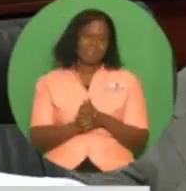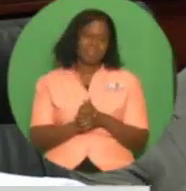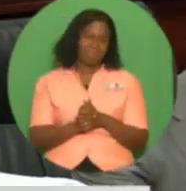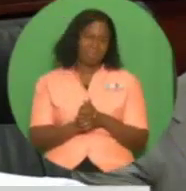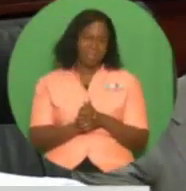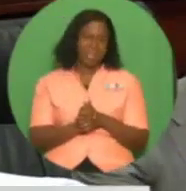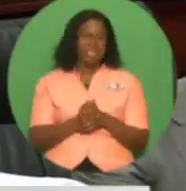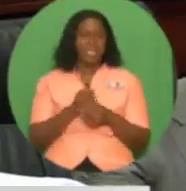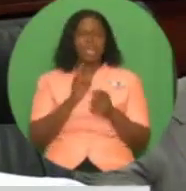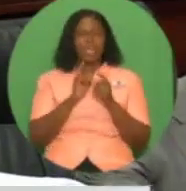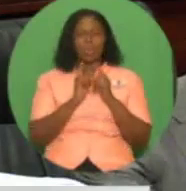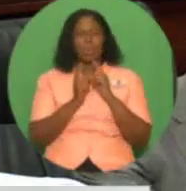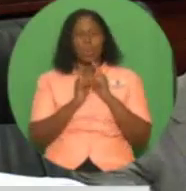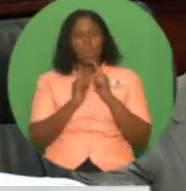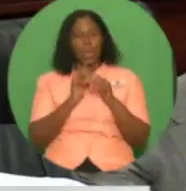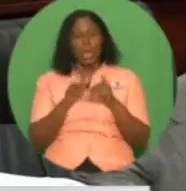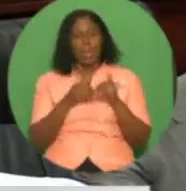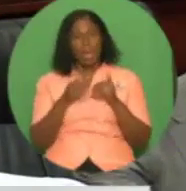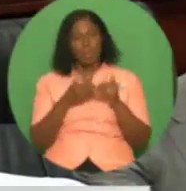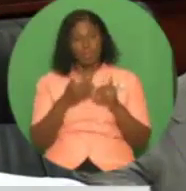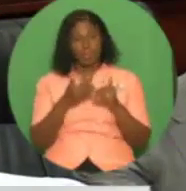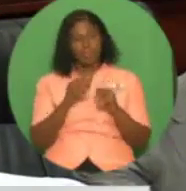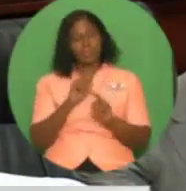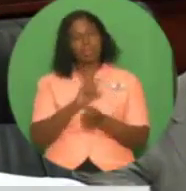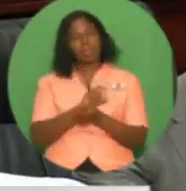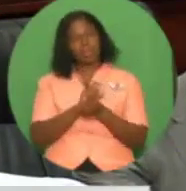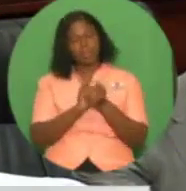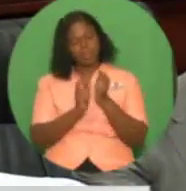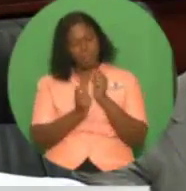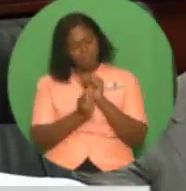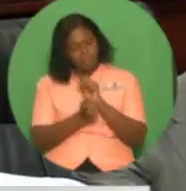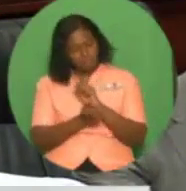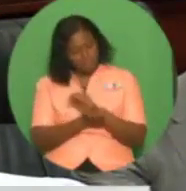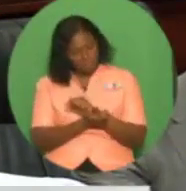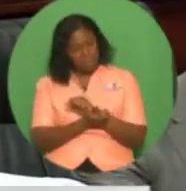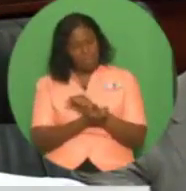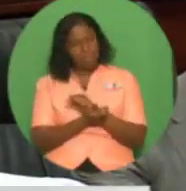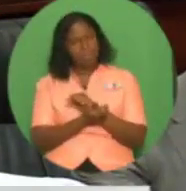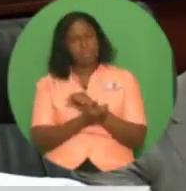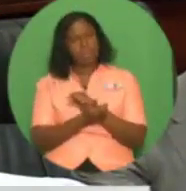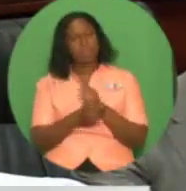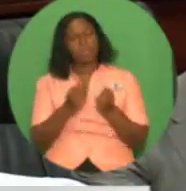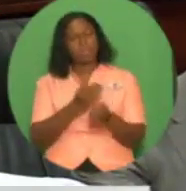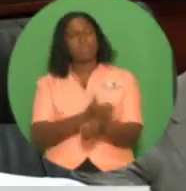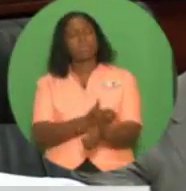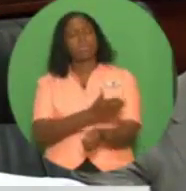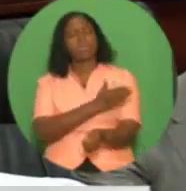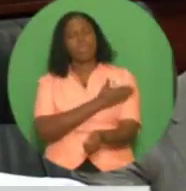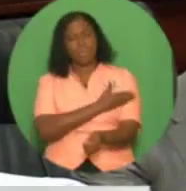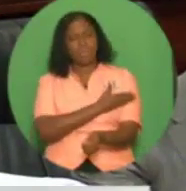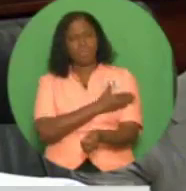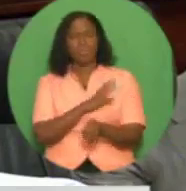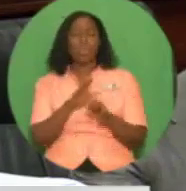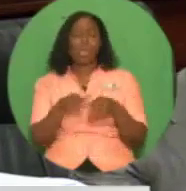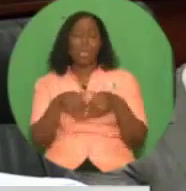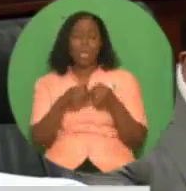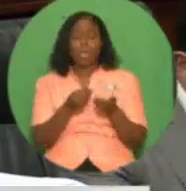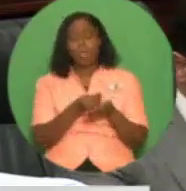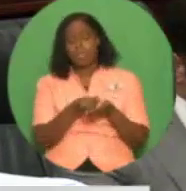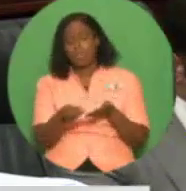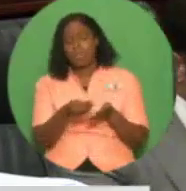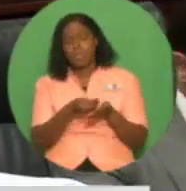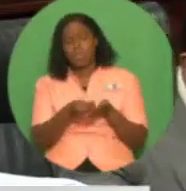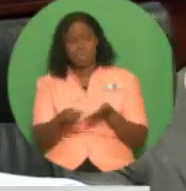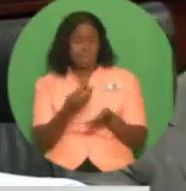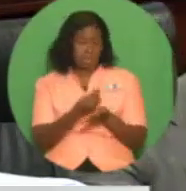services, and the World Bank has conducted a public expenditure review aimed at improving efficiency in expenditure and delivery